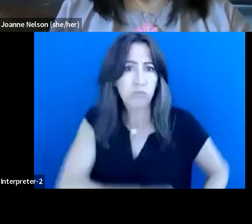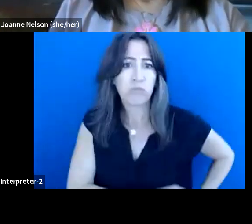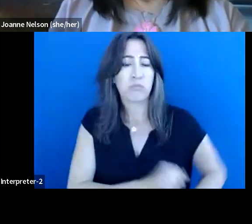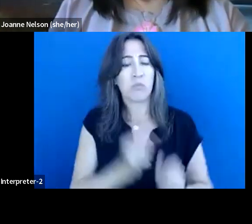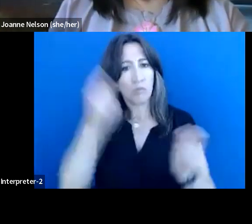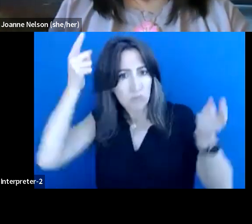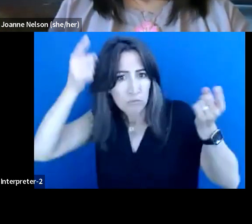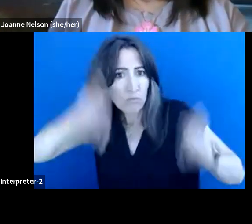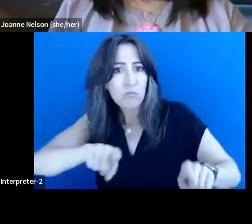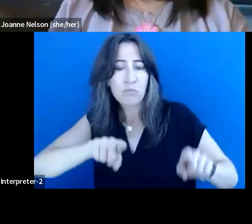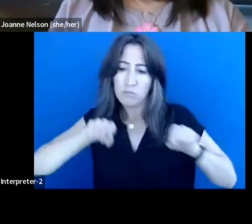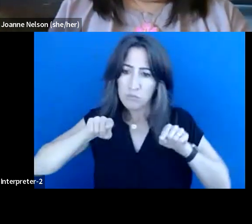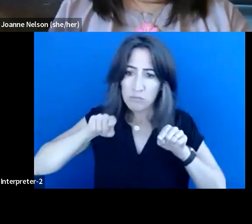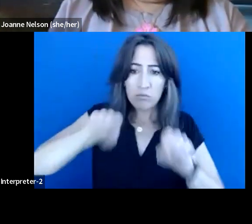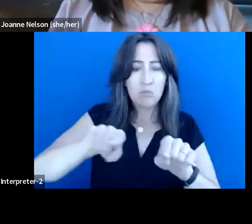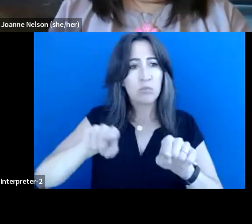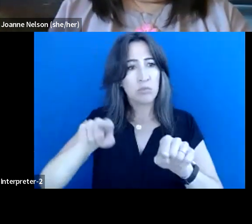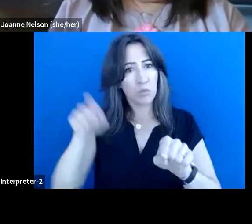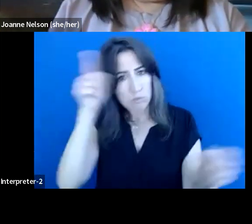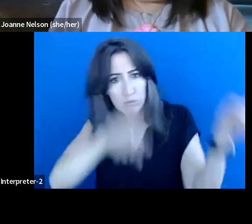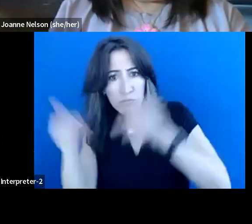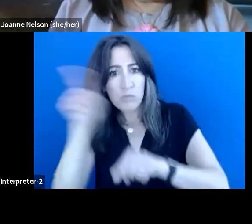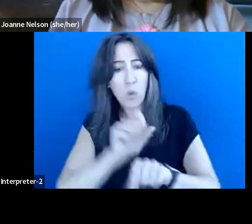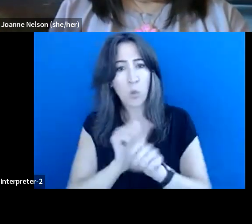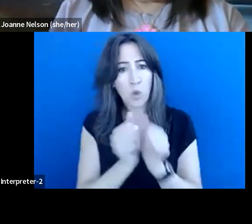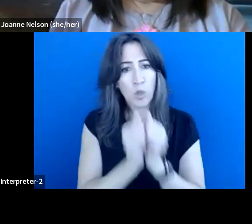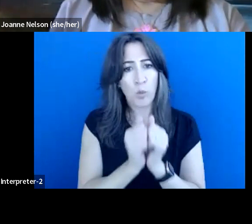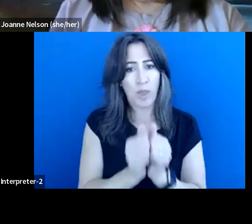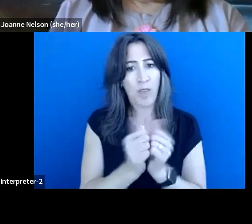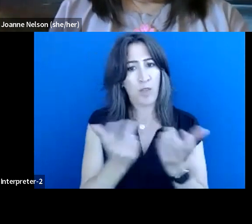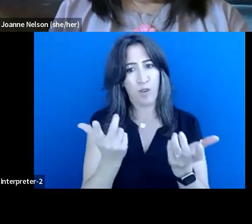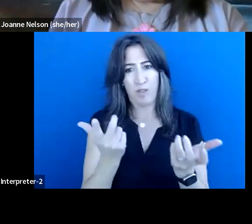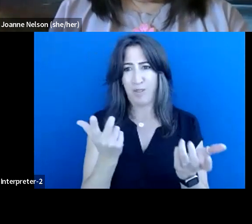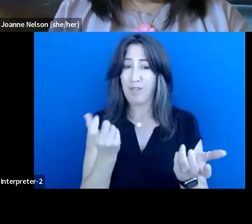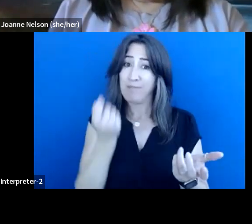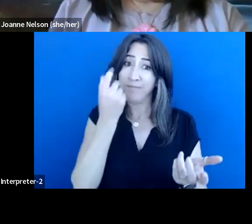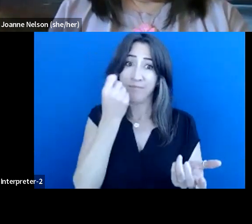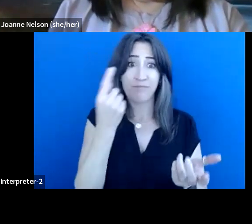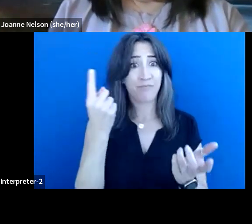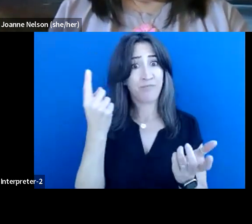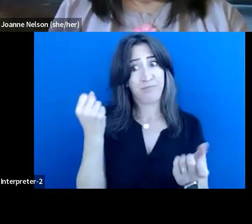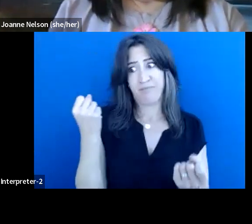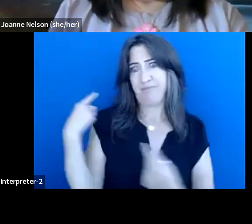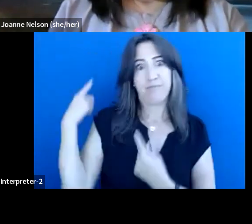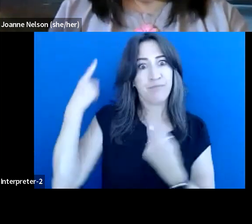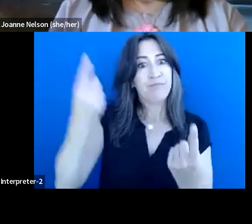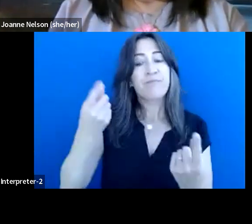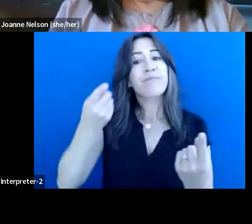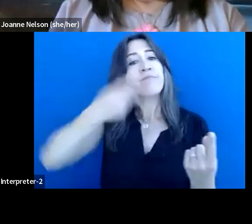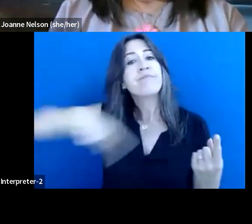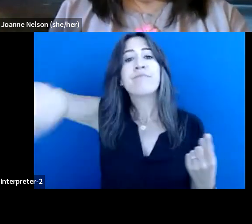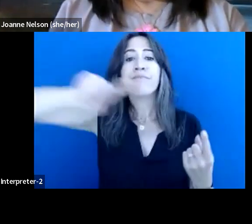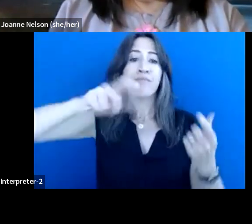that's a part of it is, you know, there has been a certain level of arrogance toward our people. I mean, it's, it's everywhere. It was